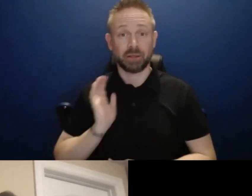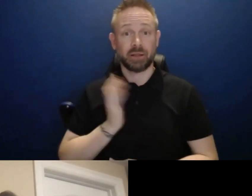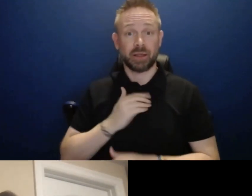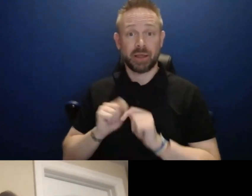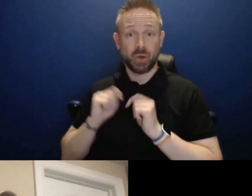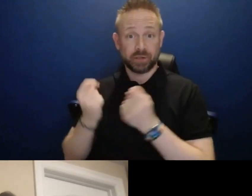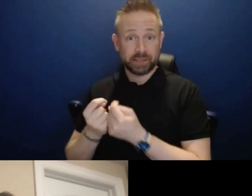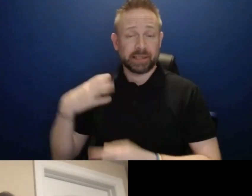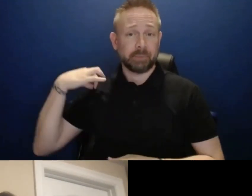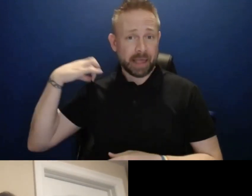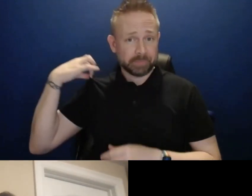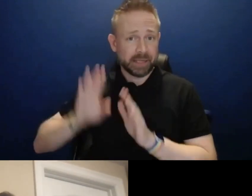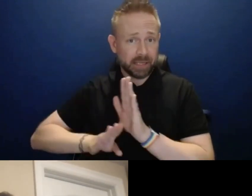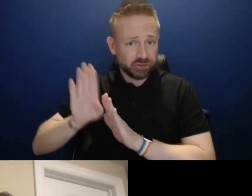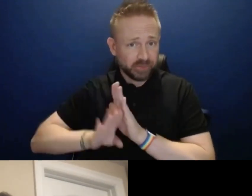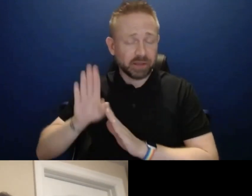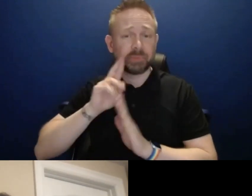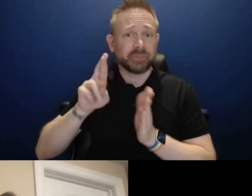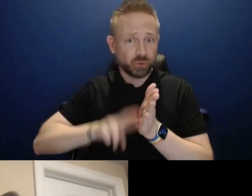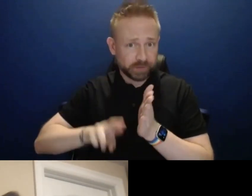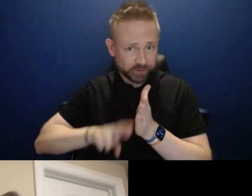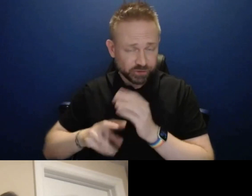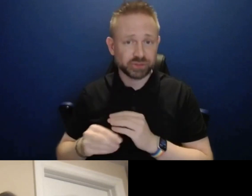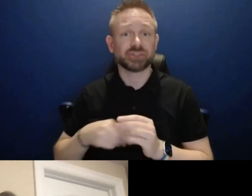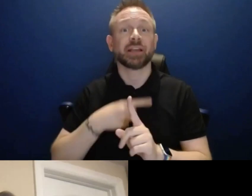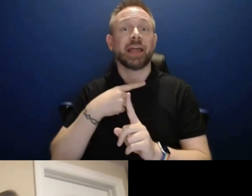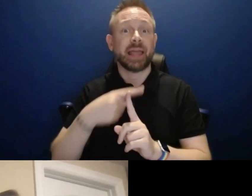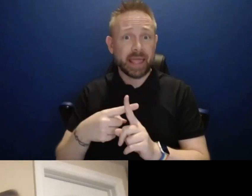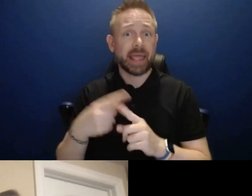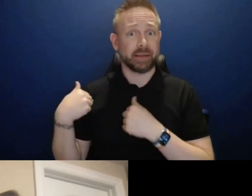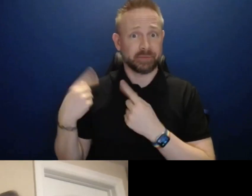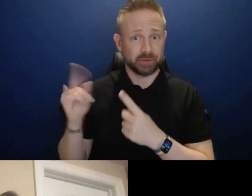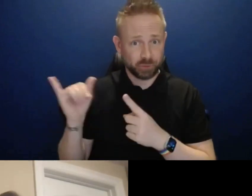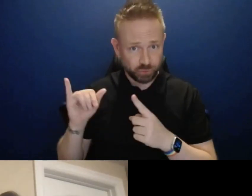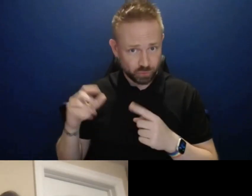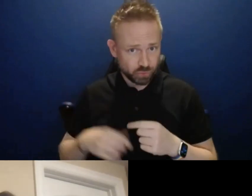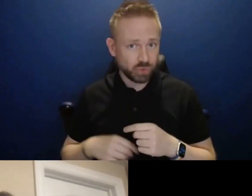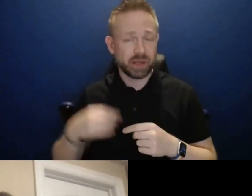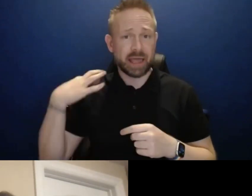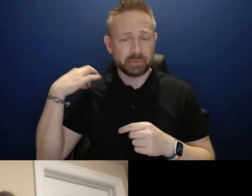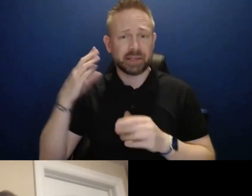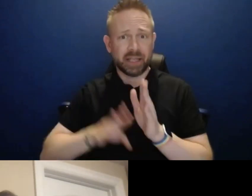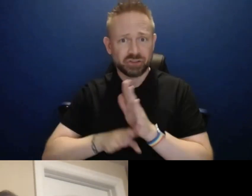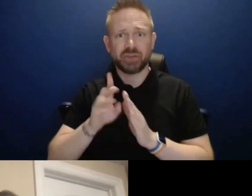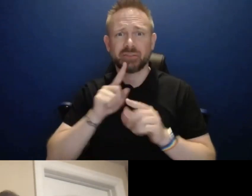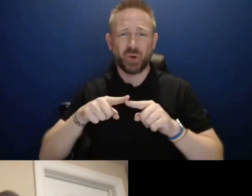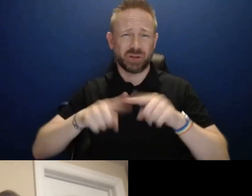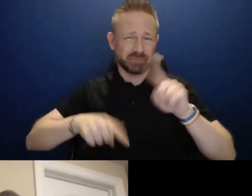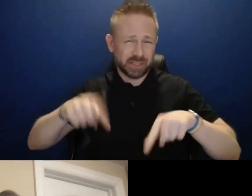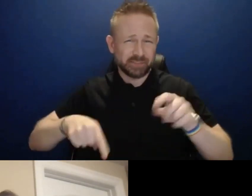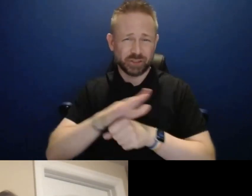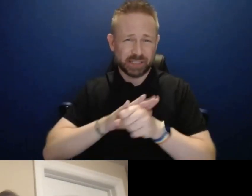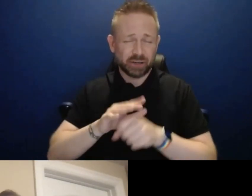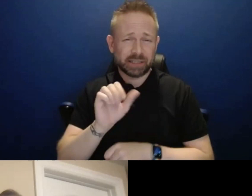applications development for research as well as we have been doing applications development of fairly diverse areas of administrative